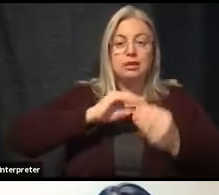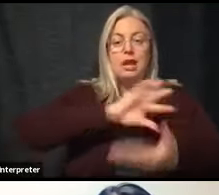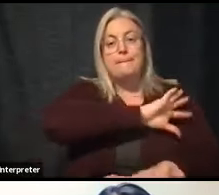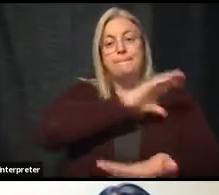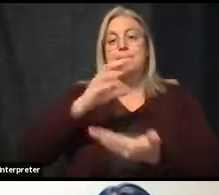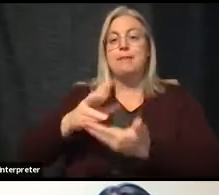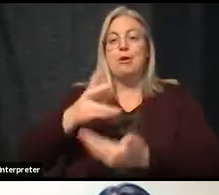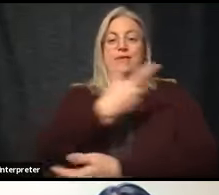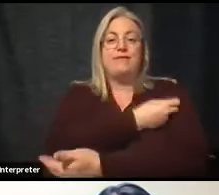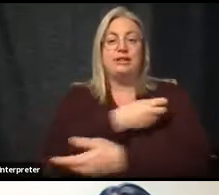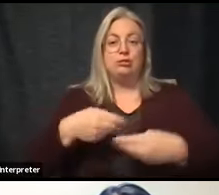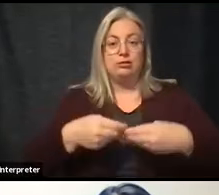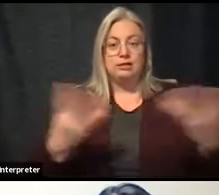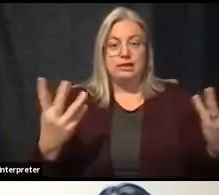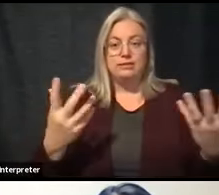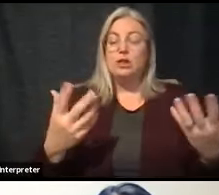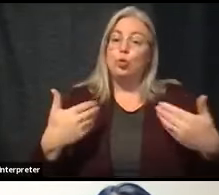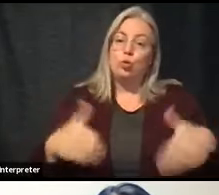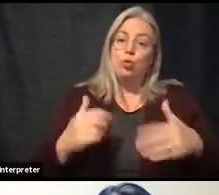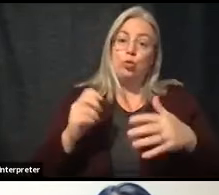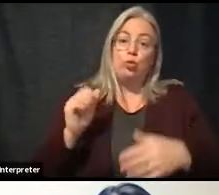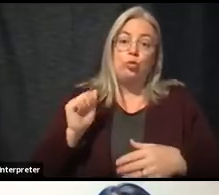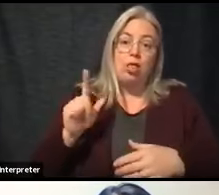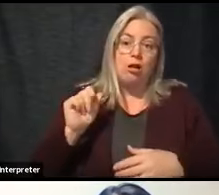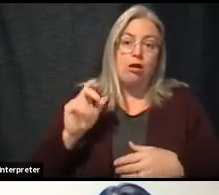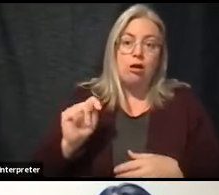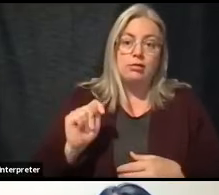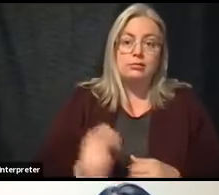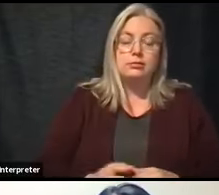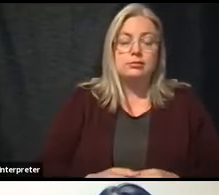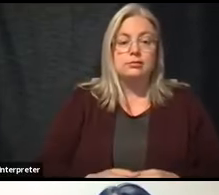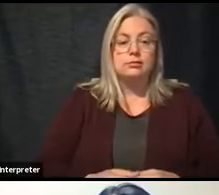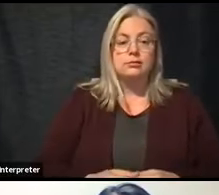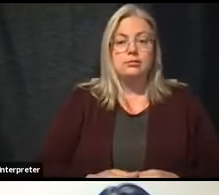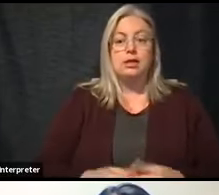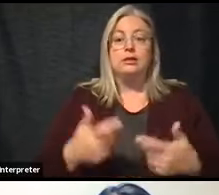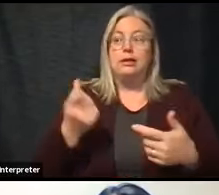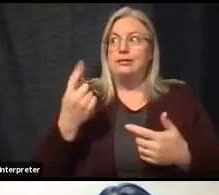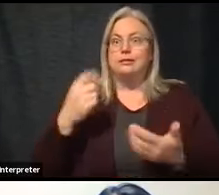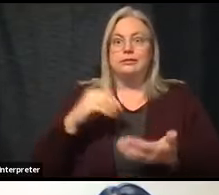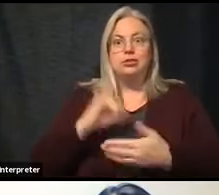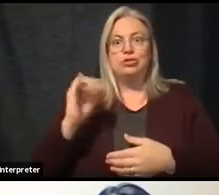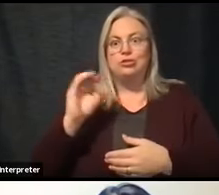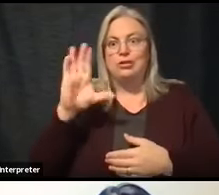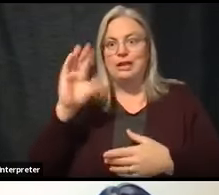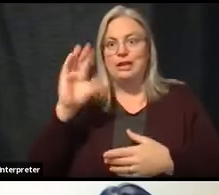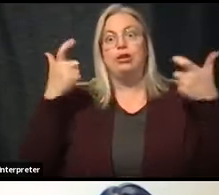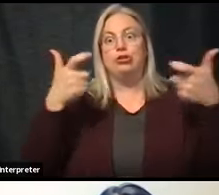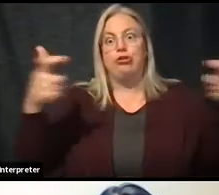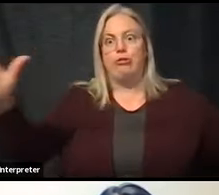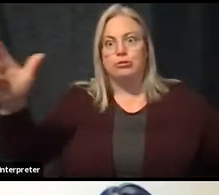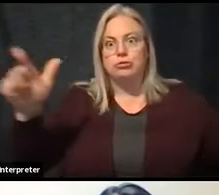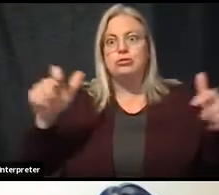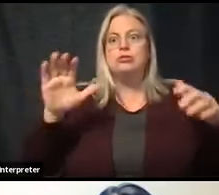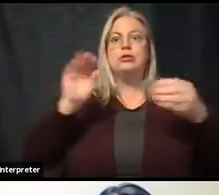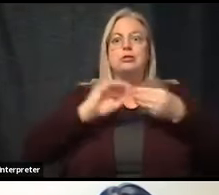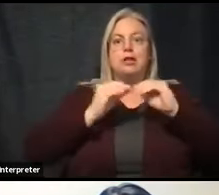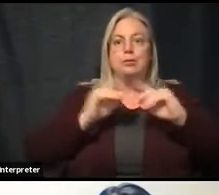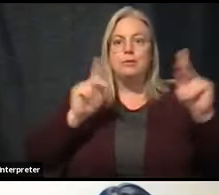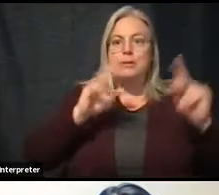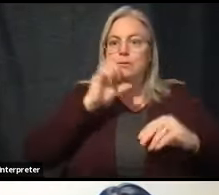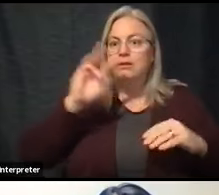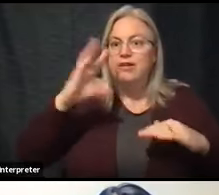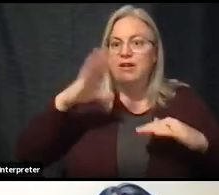given, we have given a lot. But this is a very large county. This is a very large group. And even if we